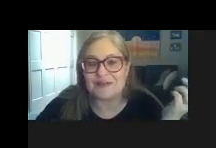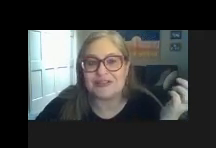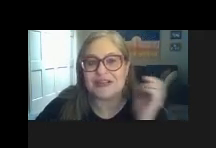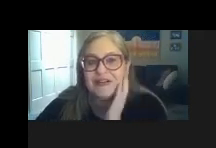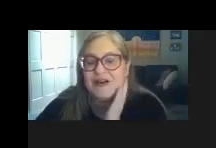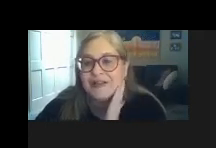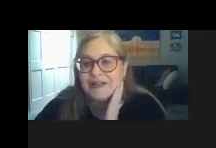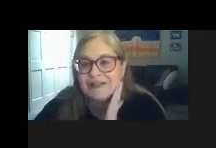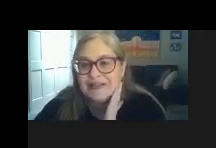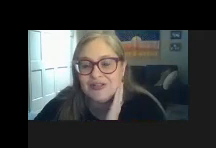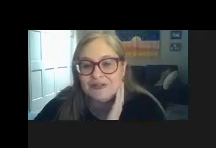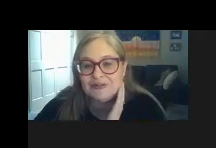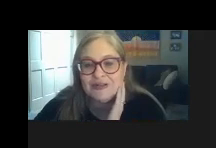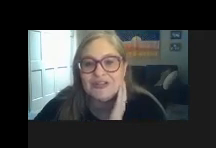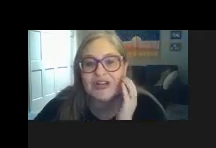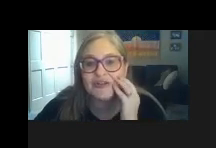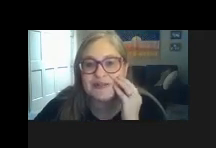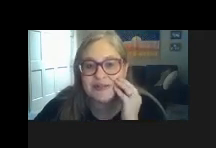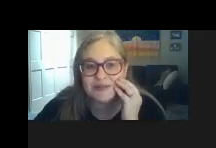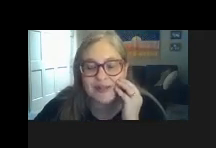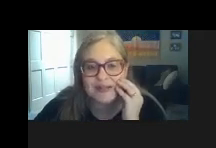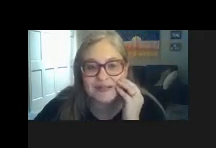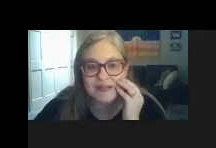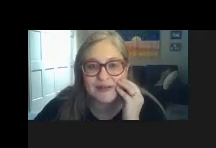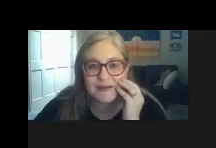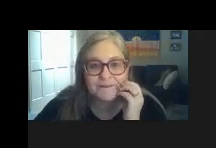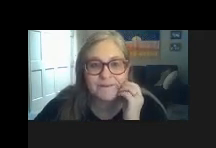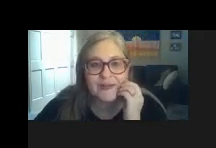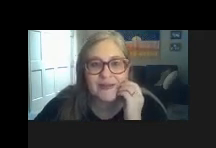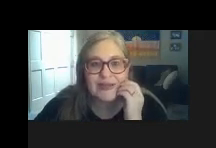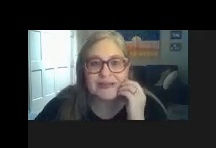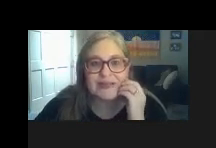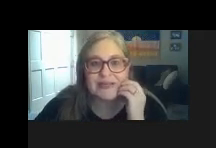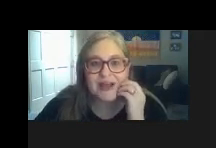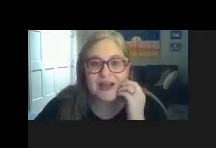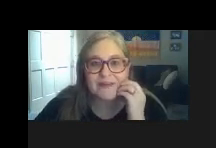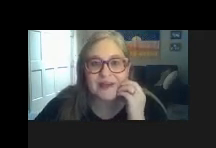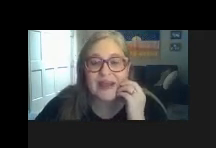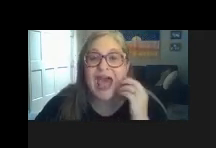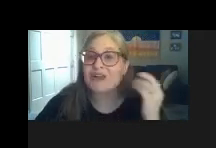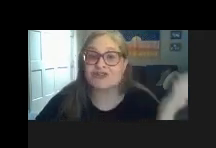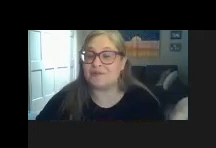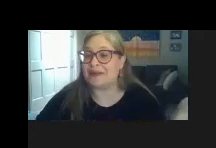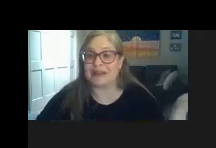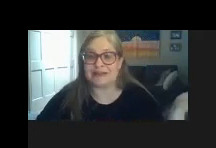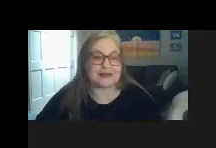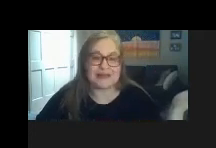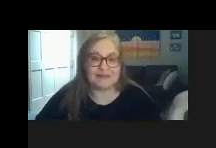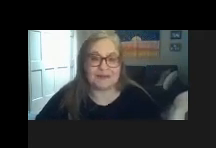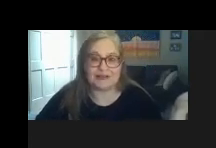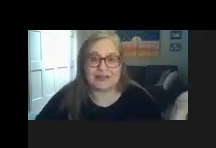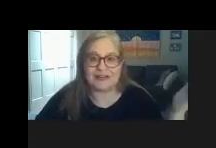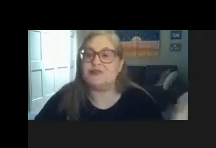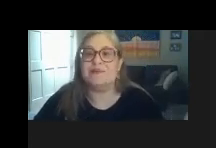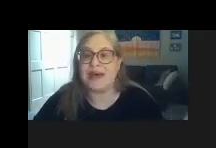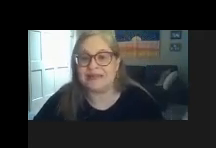have the evaluation and they're calling us in to share the results with us is it um an extra meeting sometime